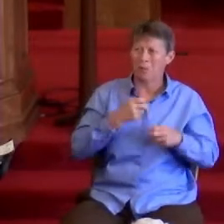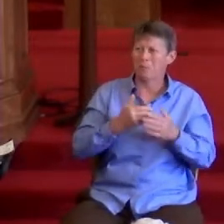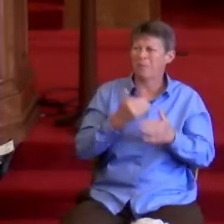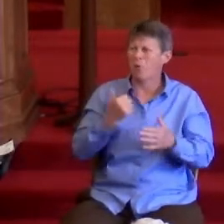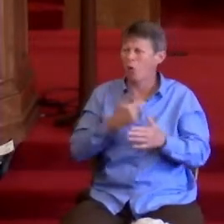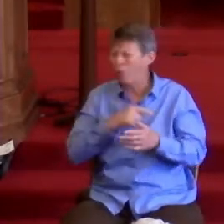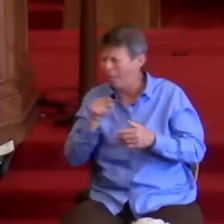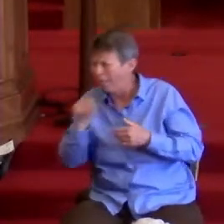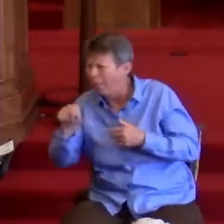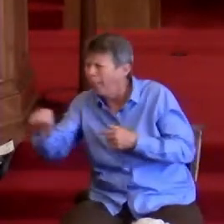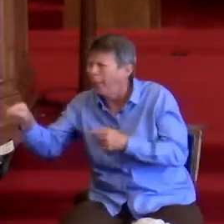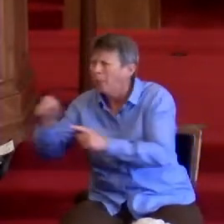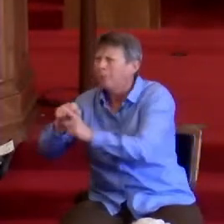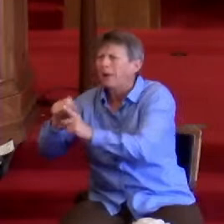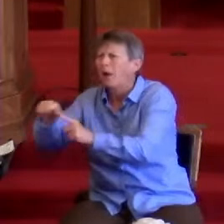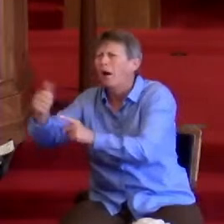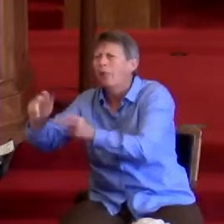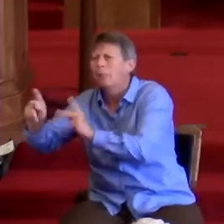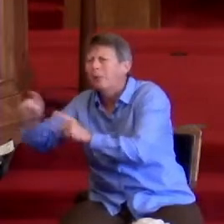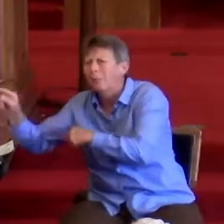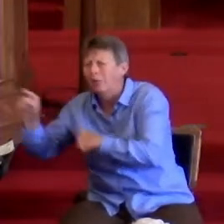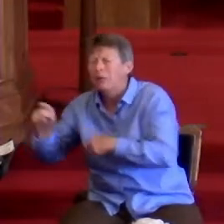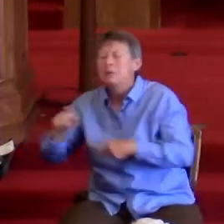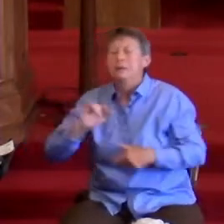splinter in our neighbors.